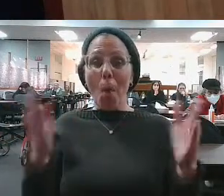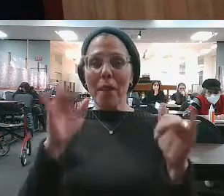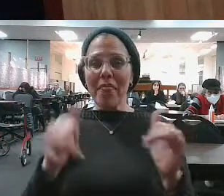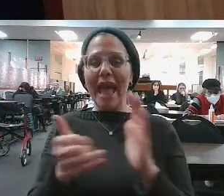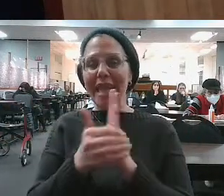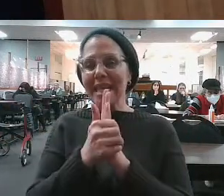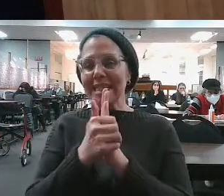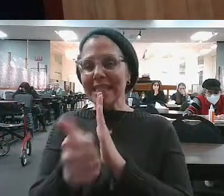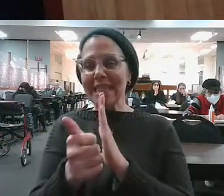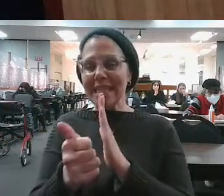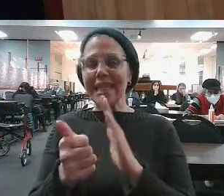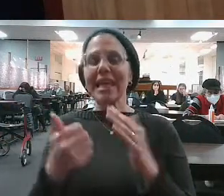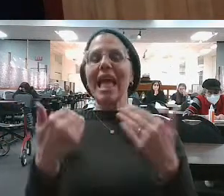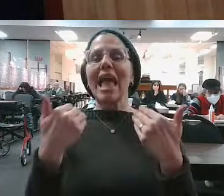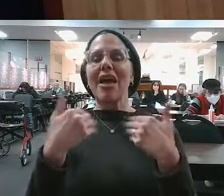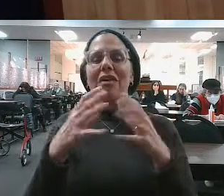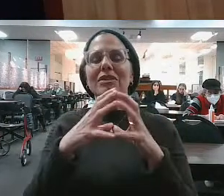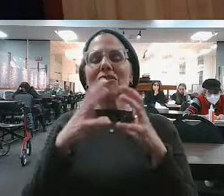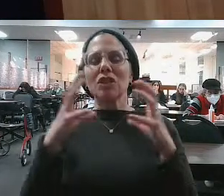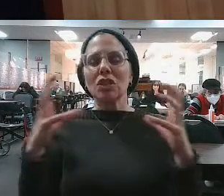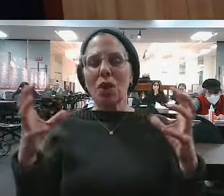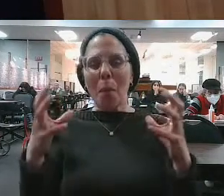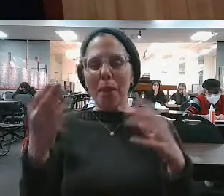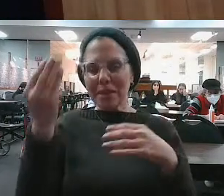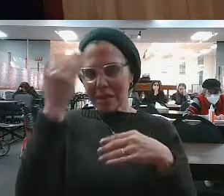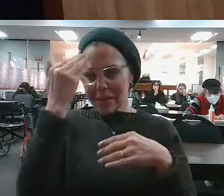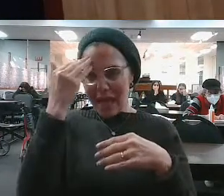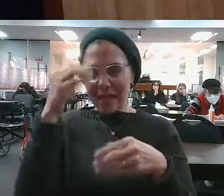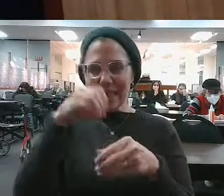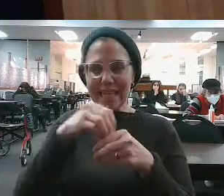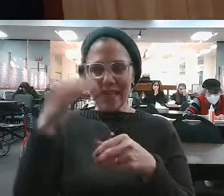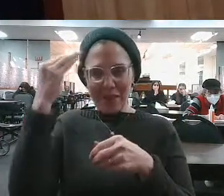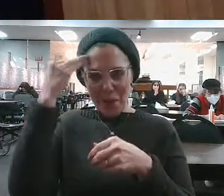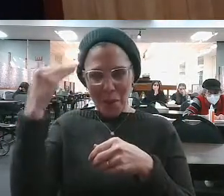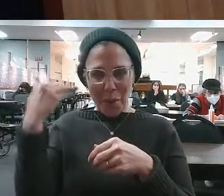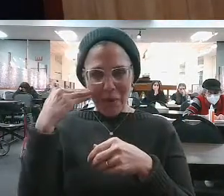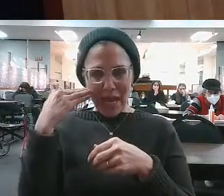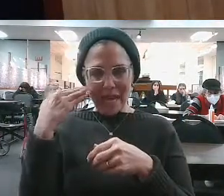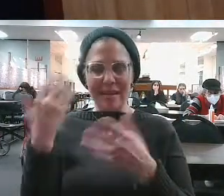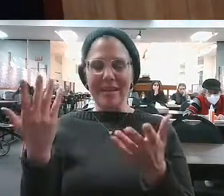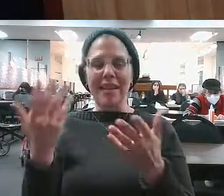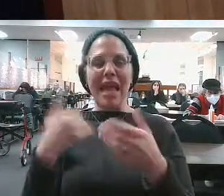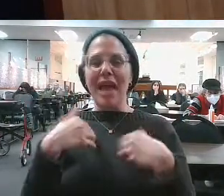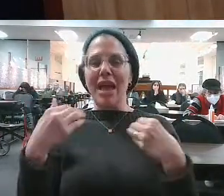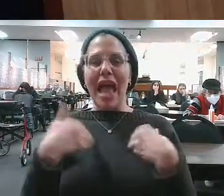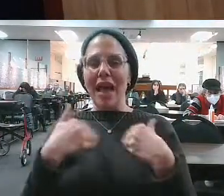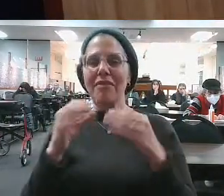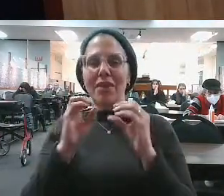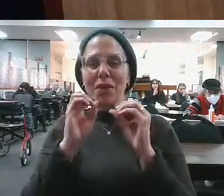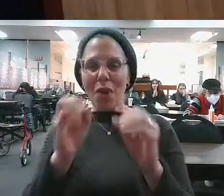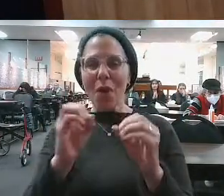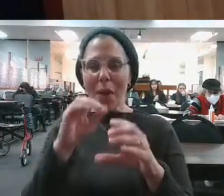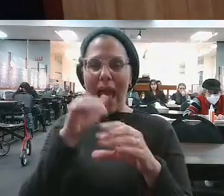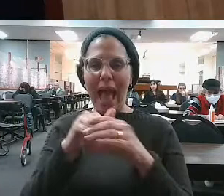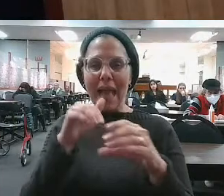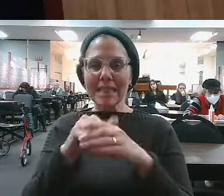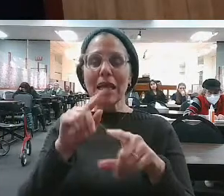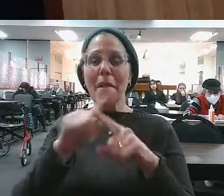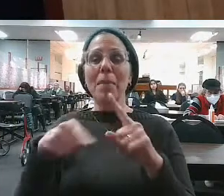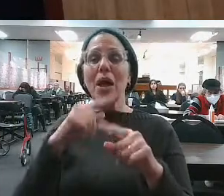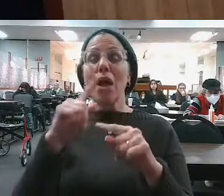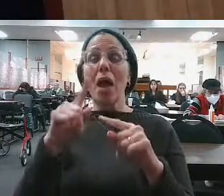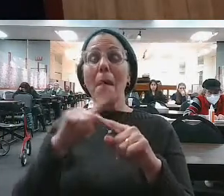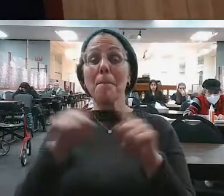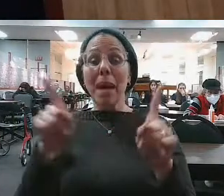the skill that was stuck in there. There's so much knowledge, there's so many skills in our brain that we don't access. Well, he hit his